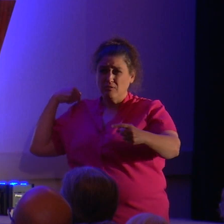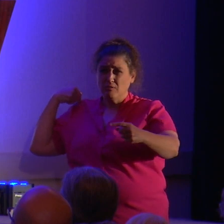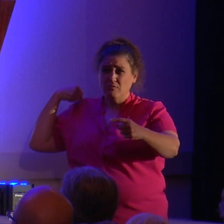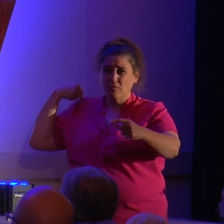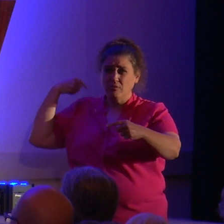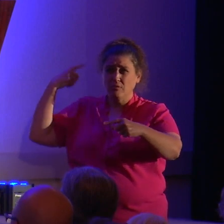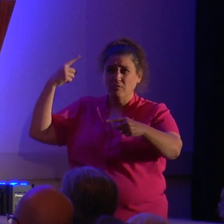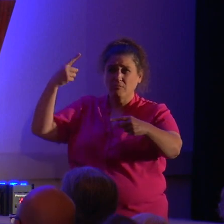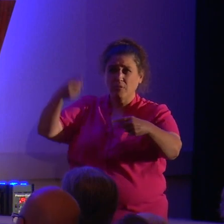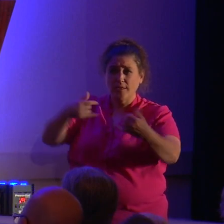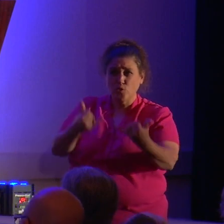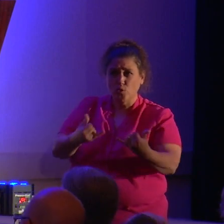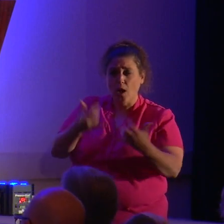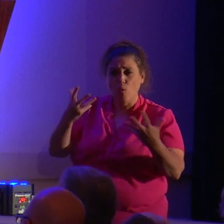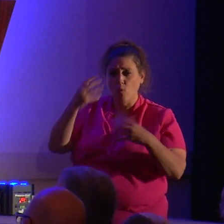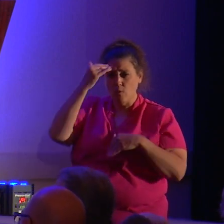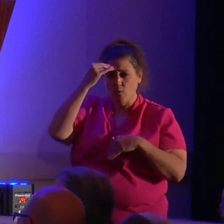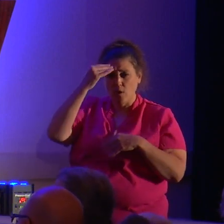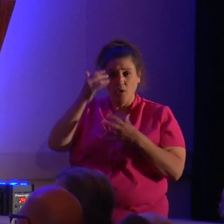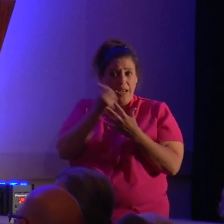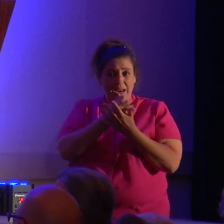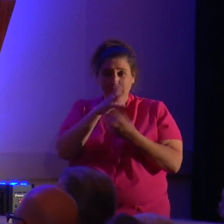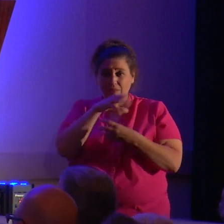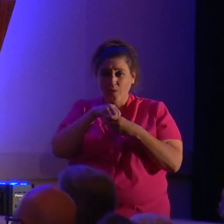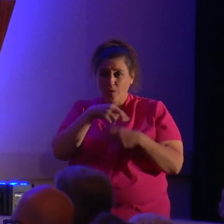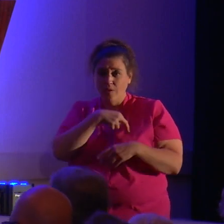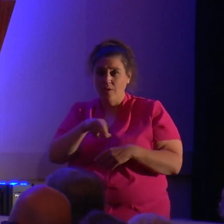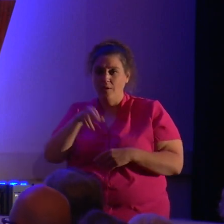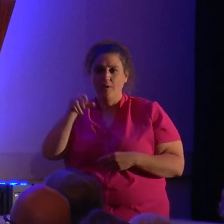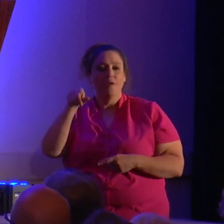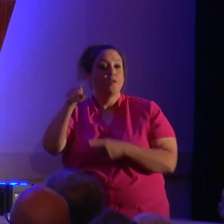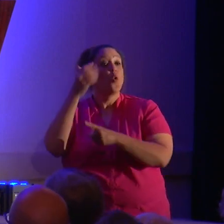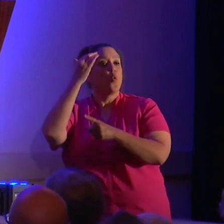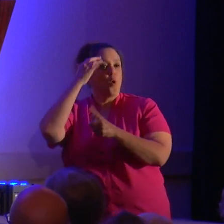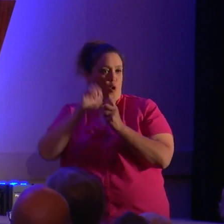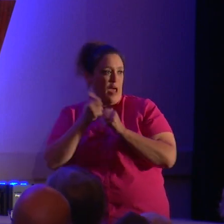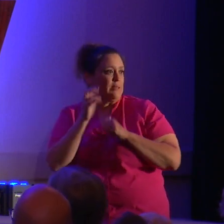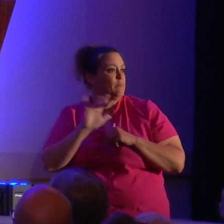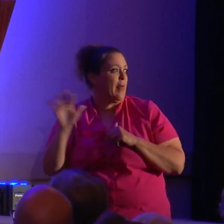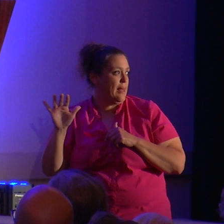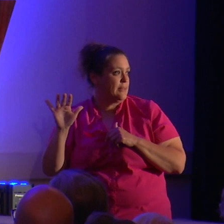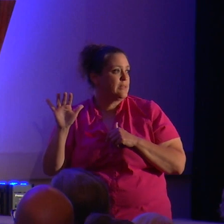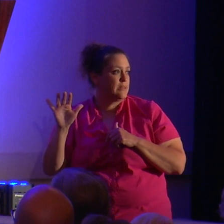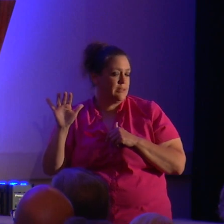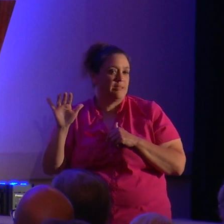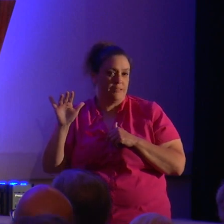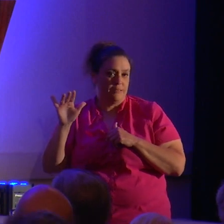even within religions? What is it? How to spell it. Very good.